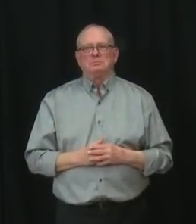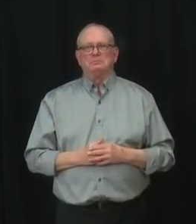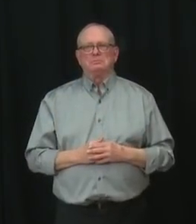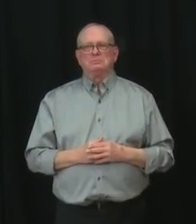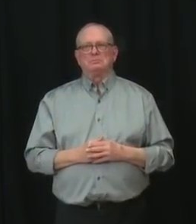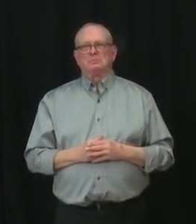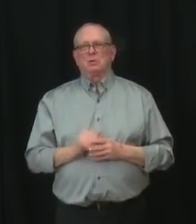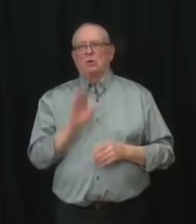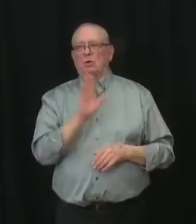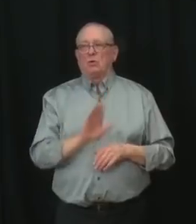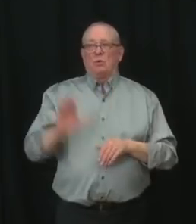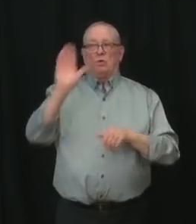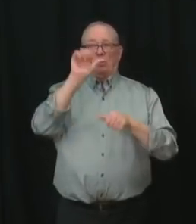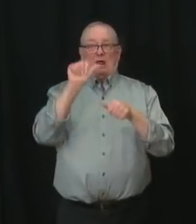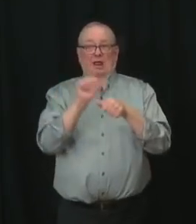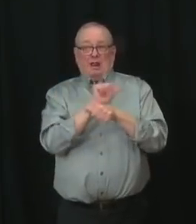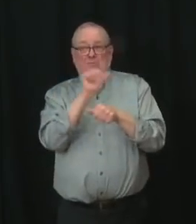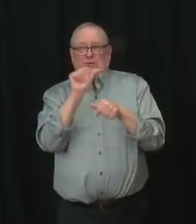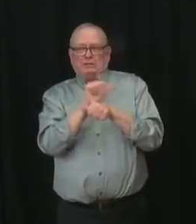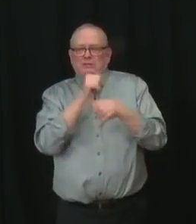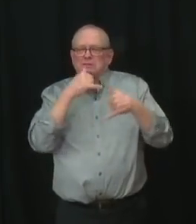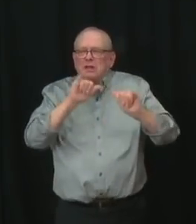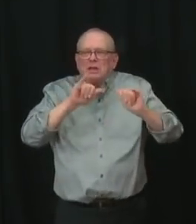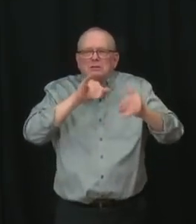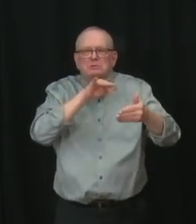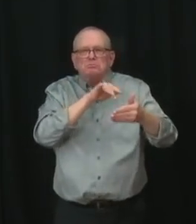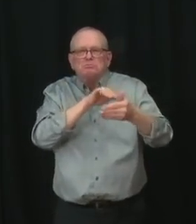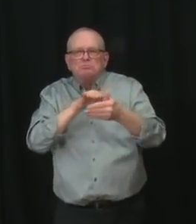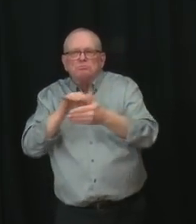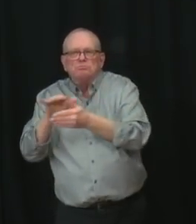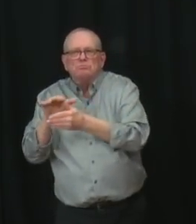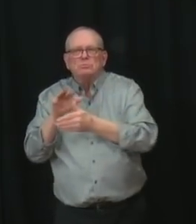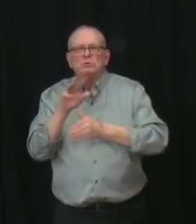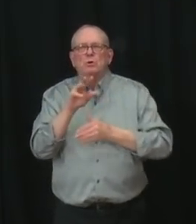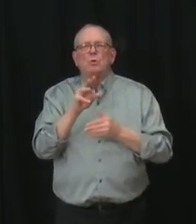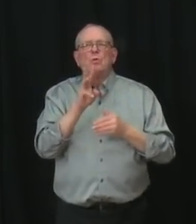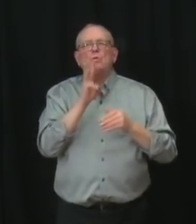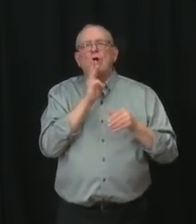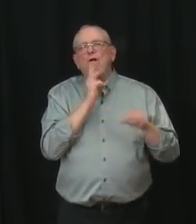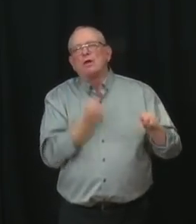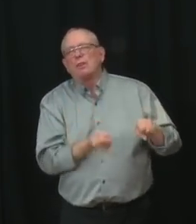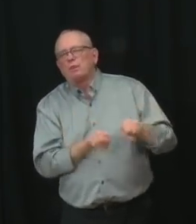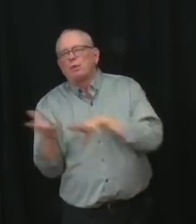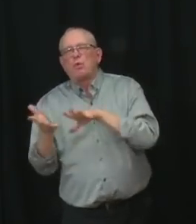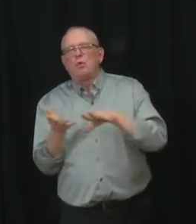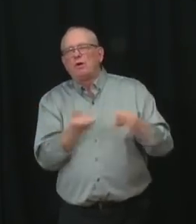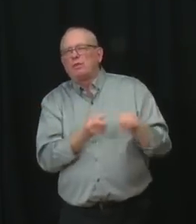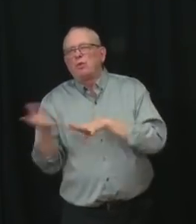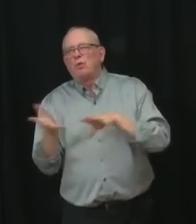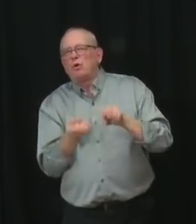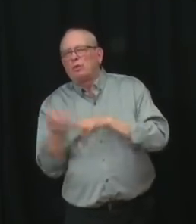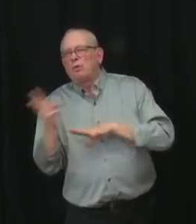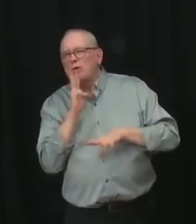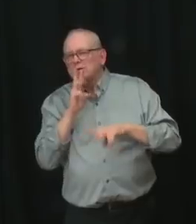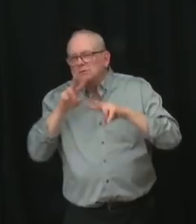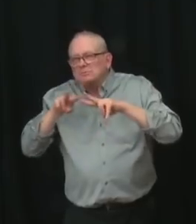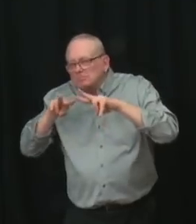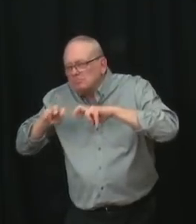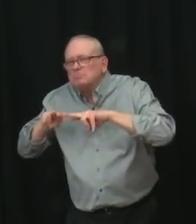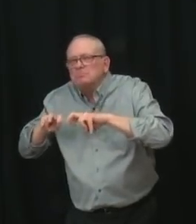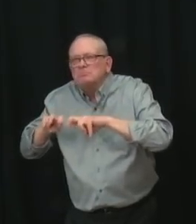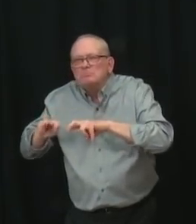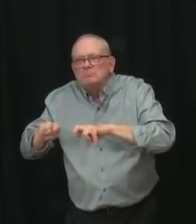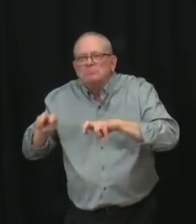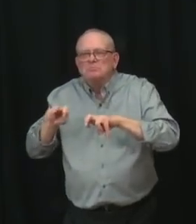COVID-19 levels in our wastewater are starting to drop. In some cases, such as in Edmonton, COVID-19 levels in the